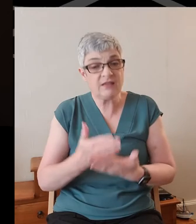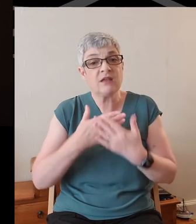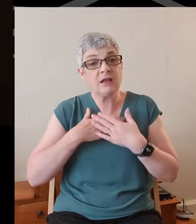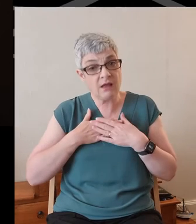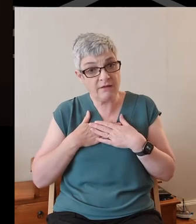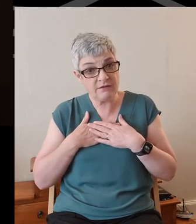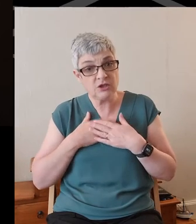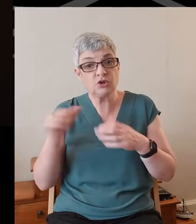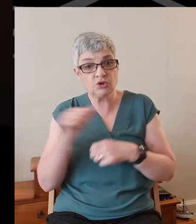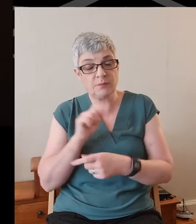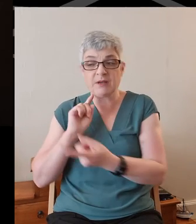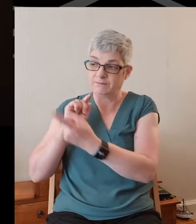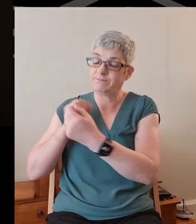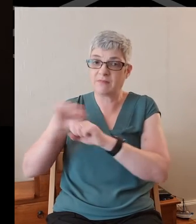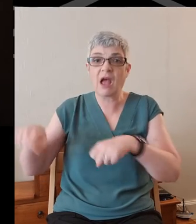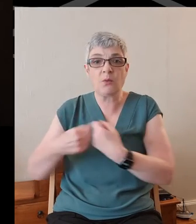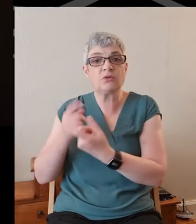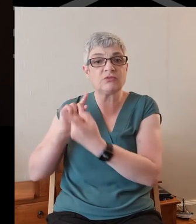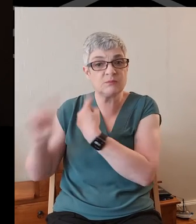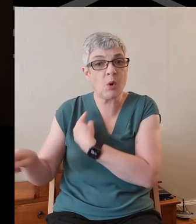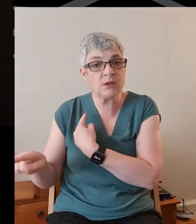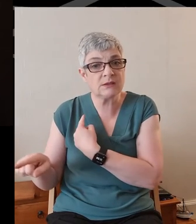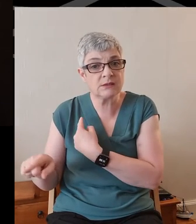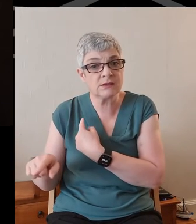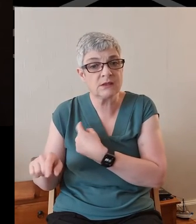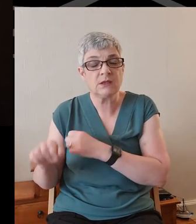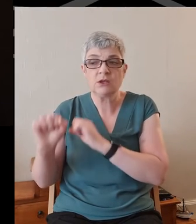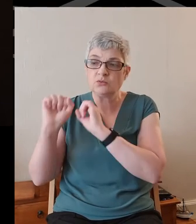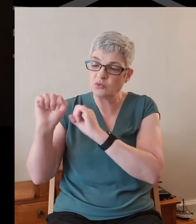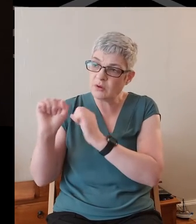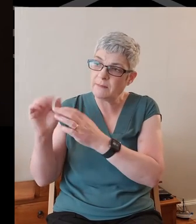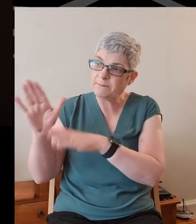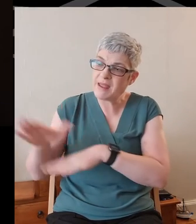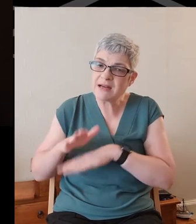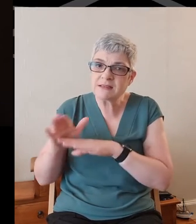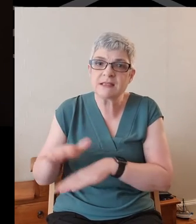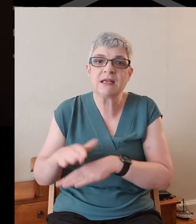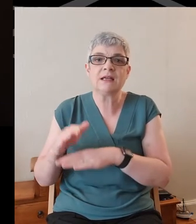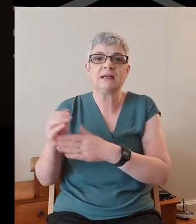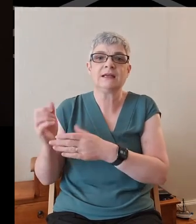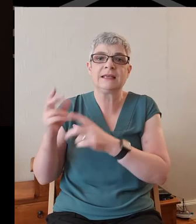to your mercy, your giving, your caring, and your sacrifice for us.